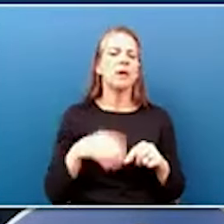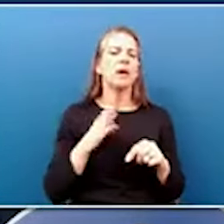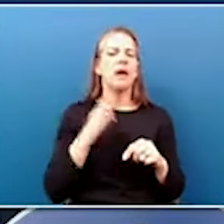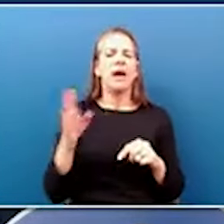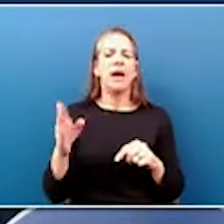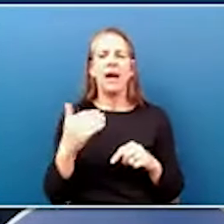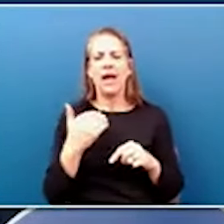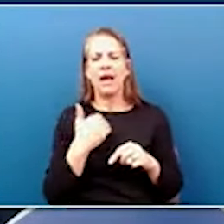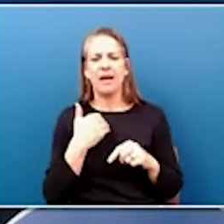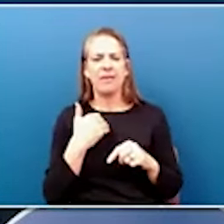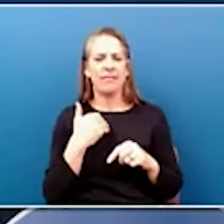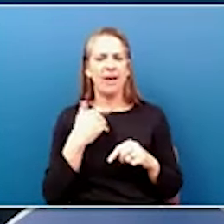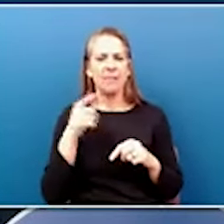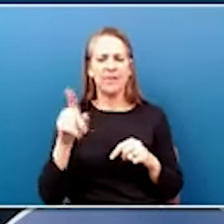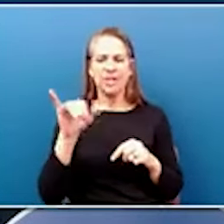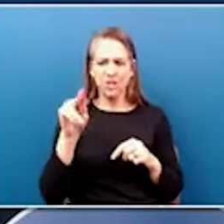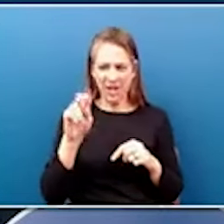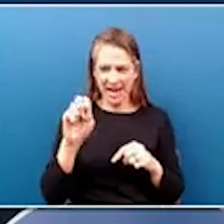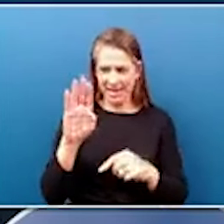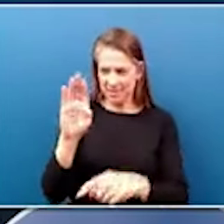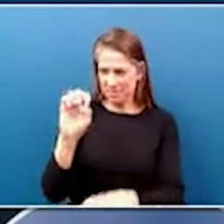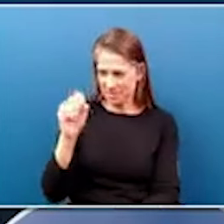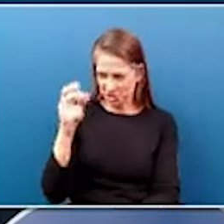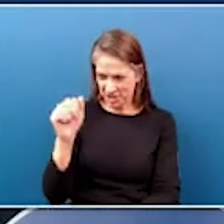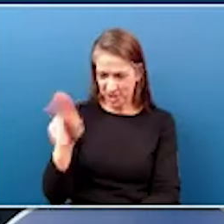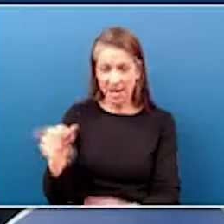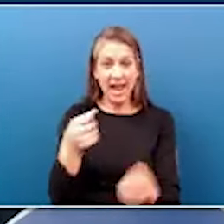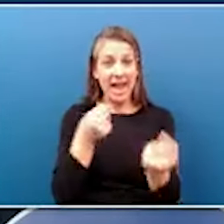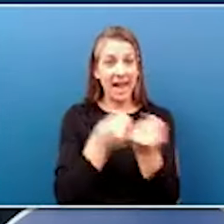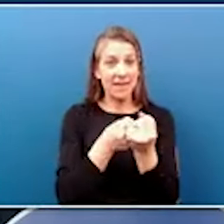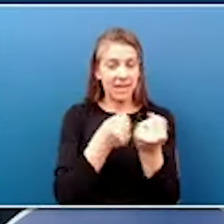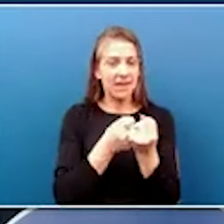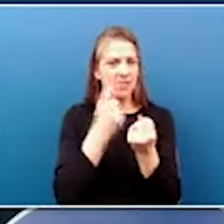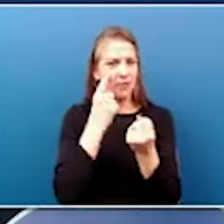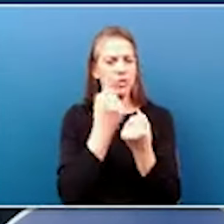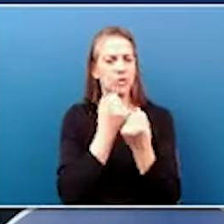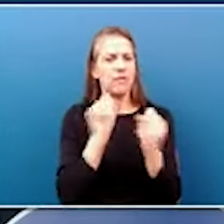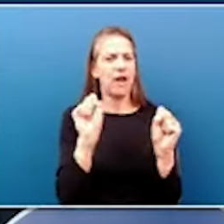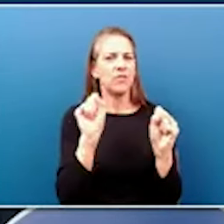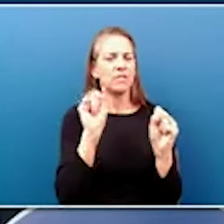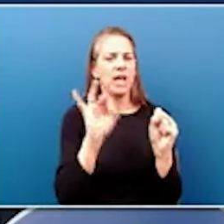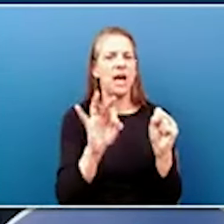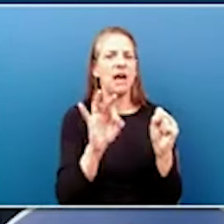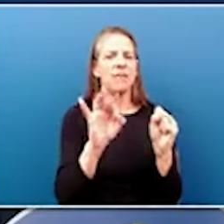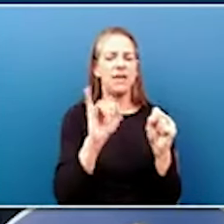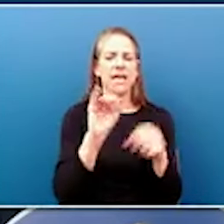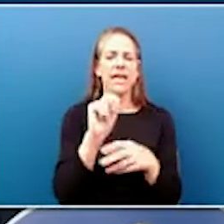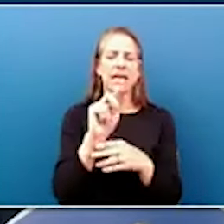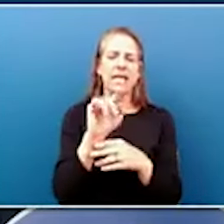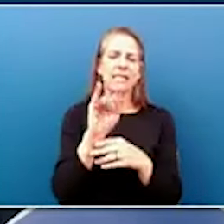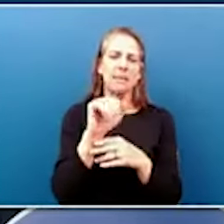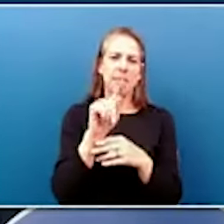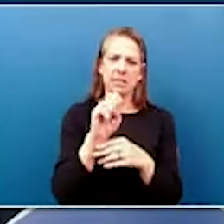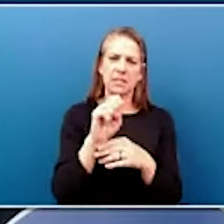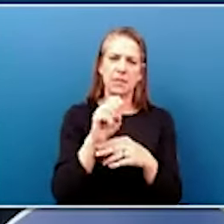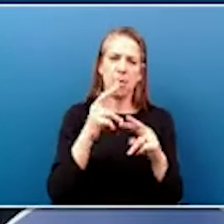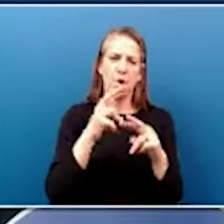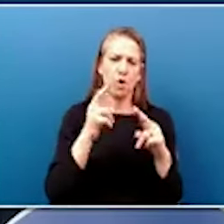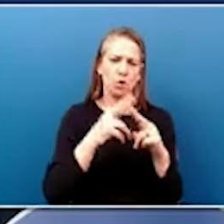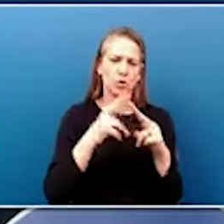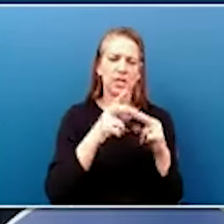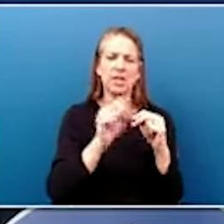Lady Jane Beshear. Advocate on behalf of survivors of intimate partner violence and sexual violence, Sharon Currens.